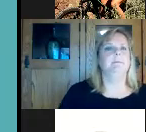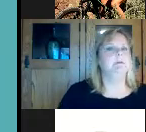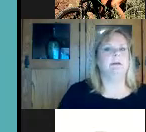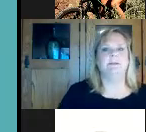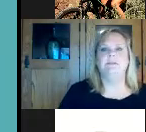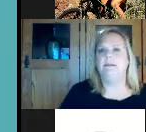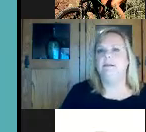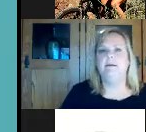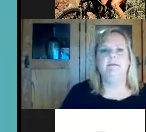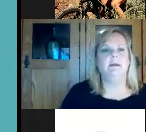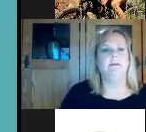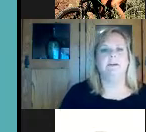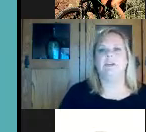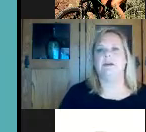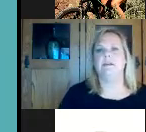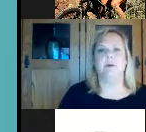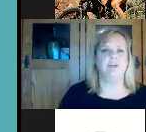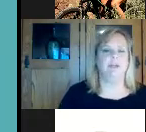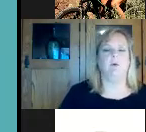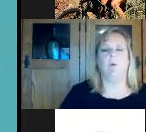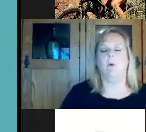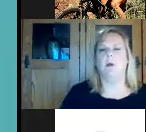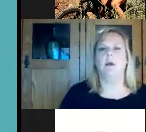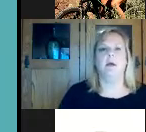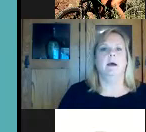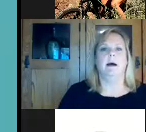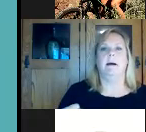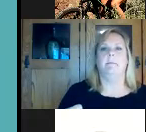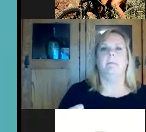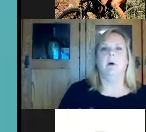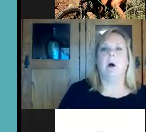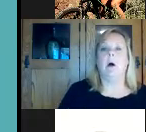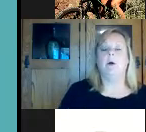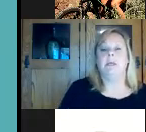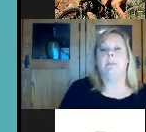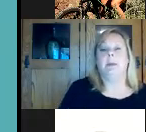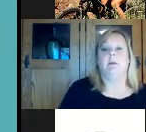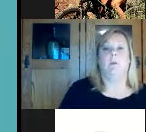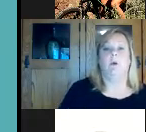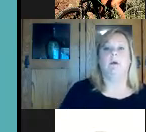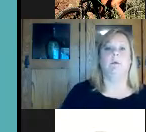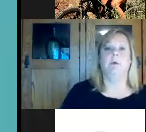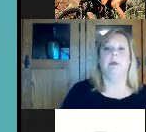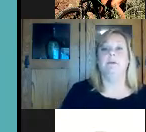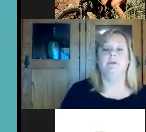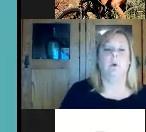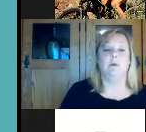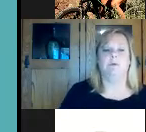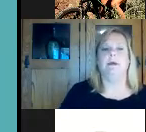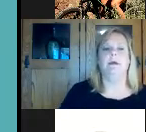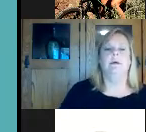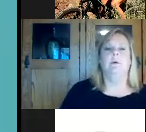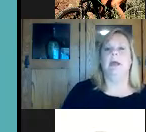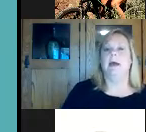skills of daily living such as budgeting or housekeeping or learning how to do